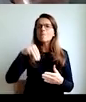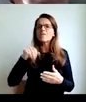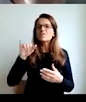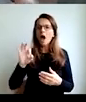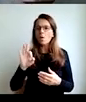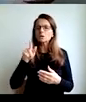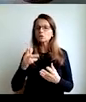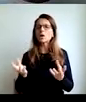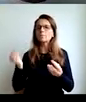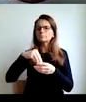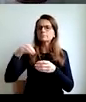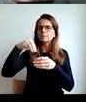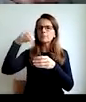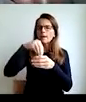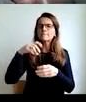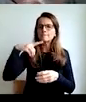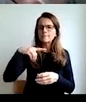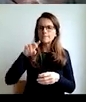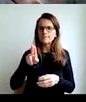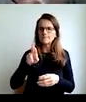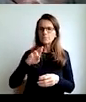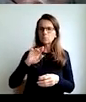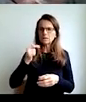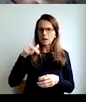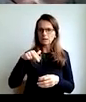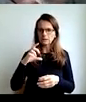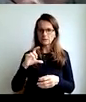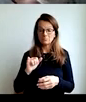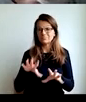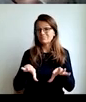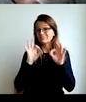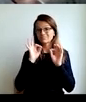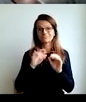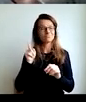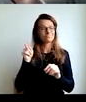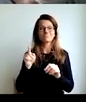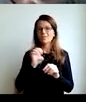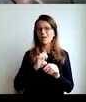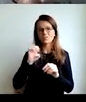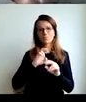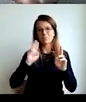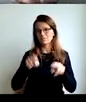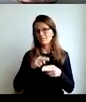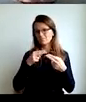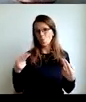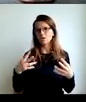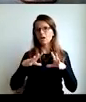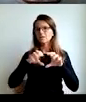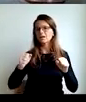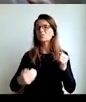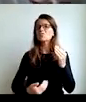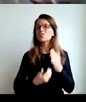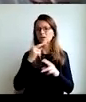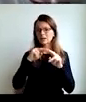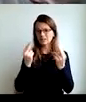puritanci, who discovered that in Europe they cannot create the